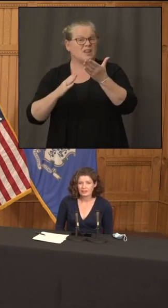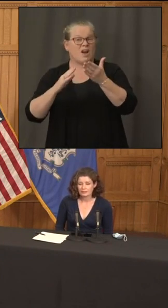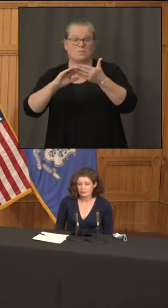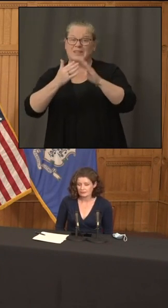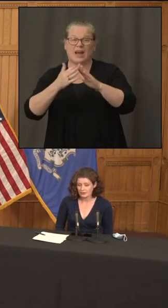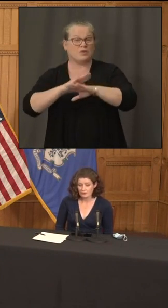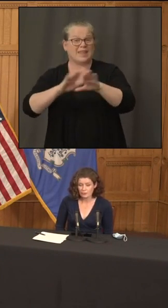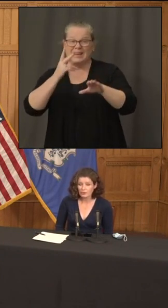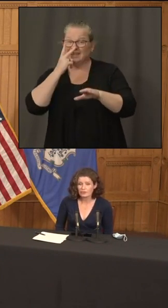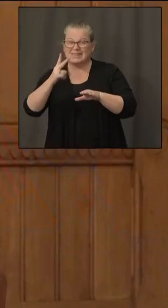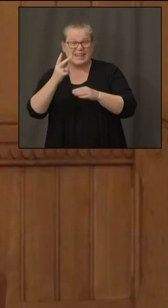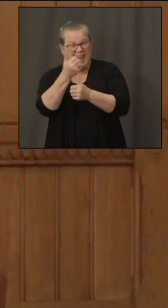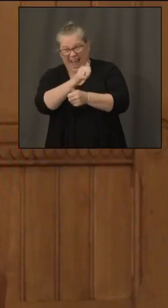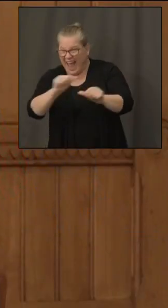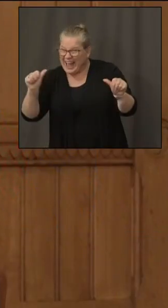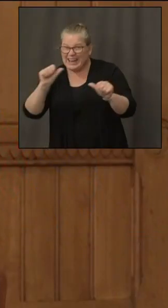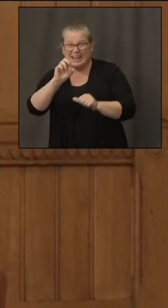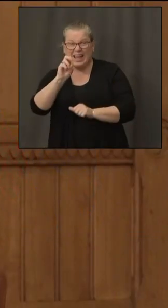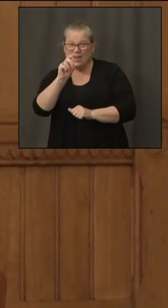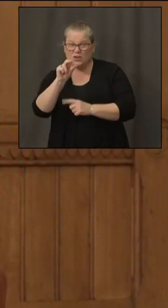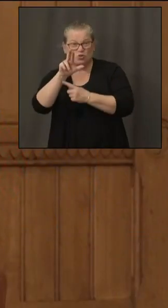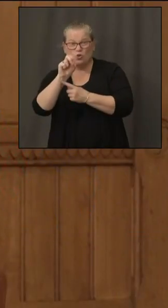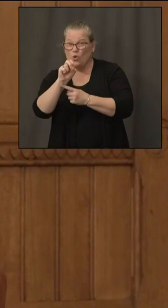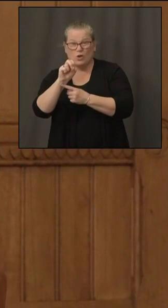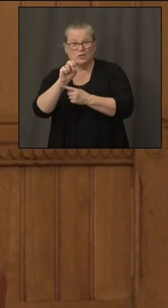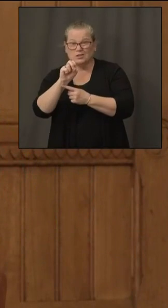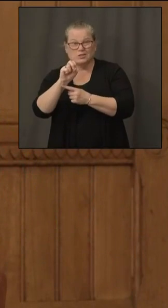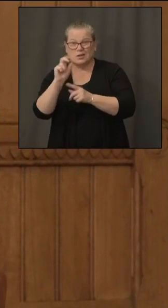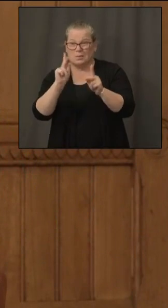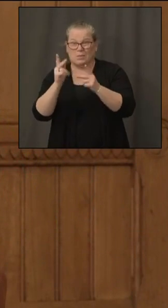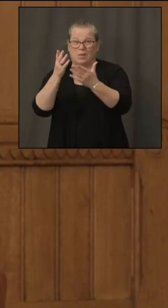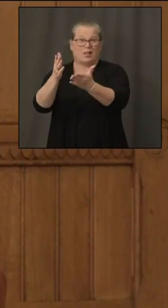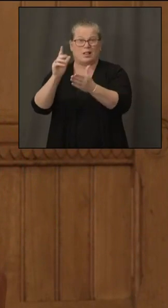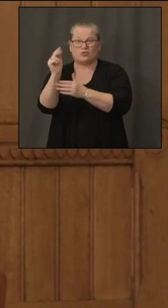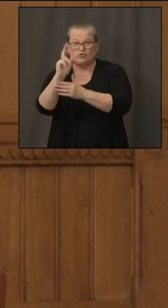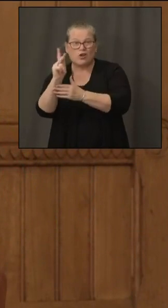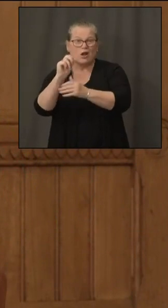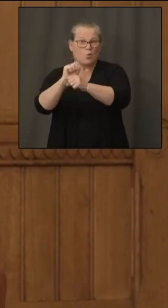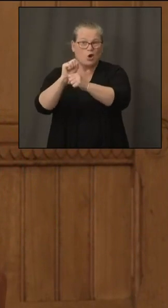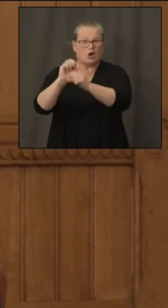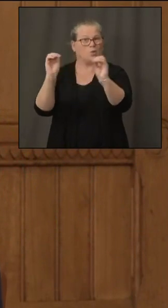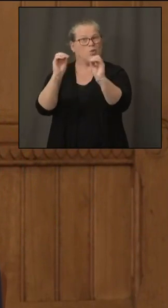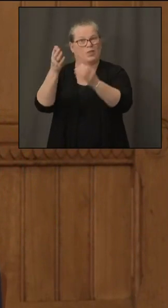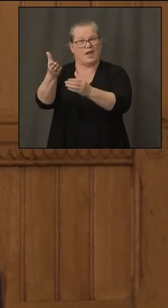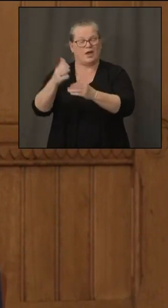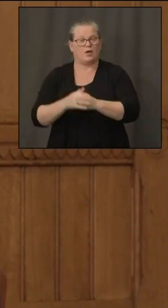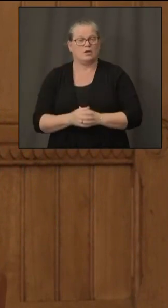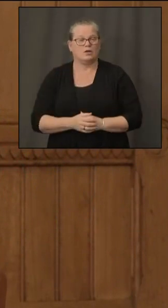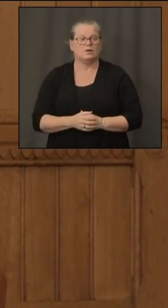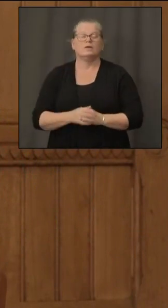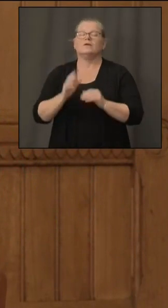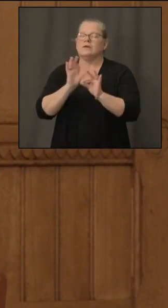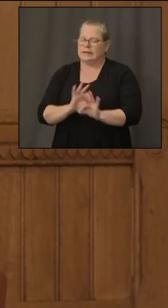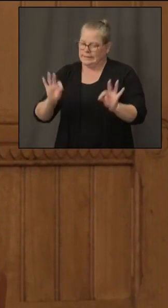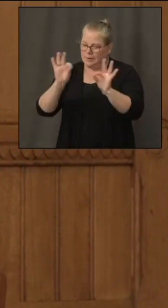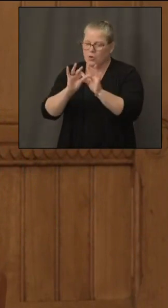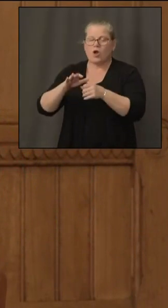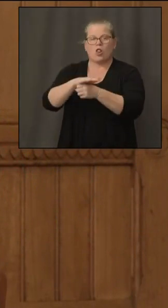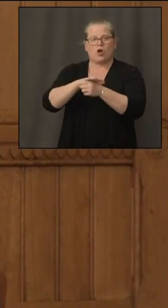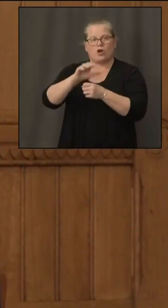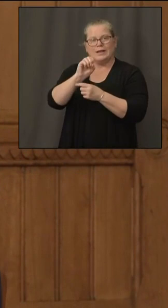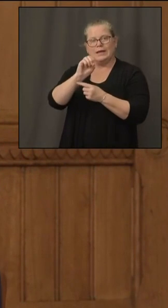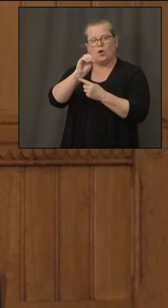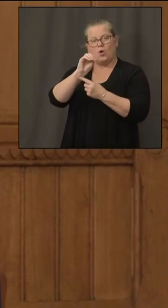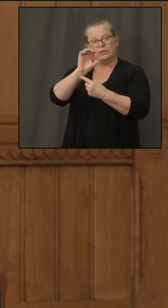yeah it's very important that towns are providing that information that's why they have the the local eocs the utilities are expected to have